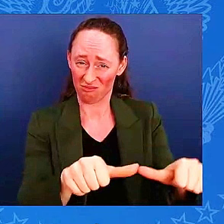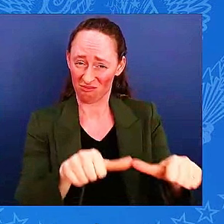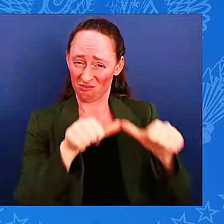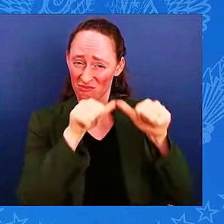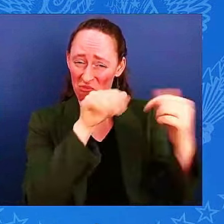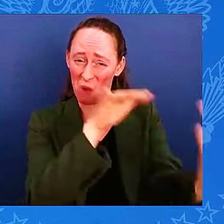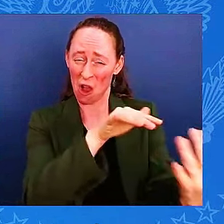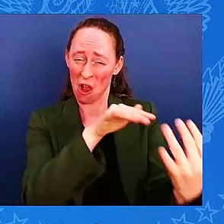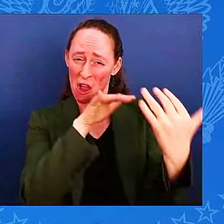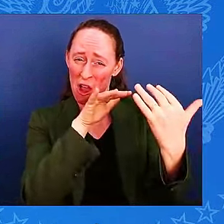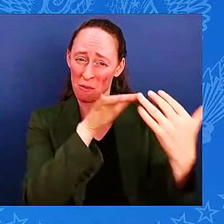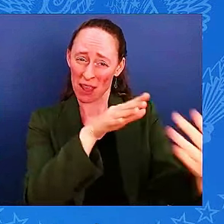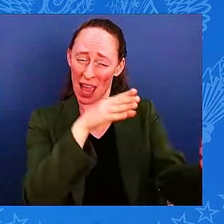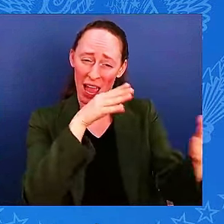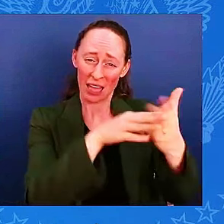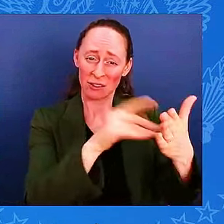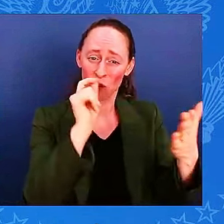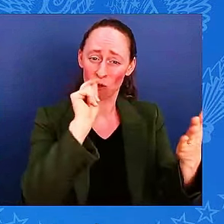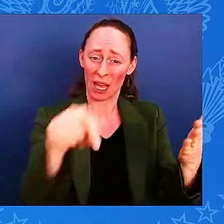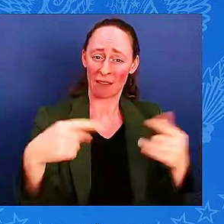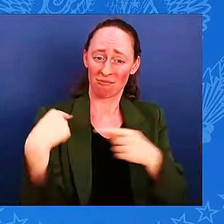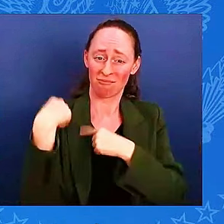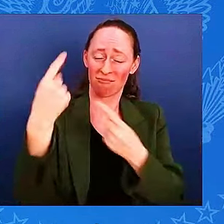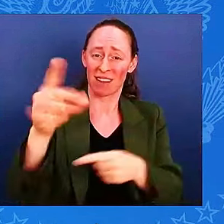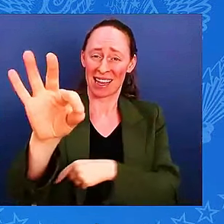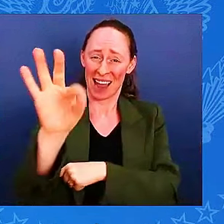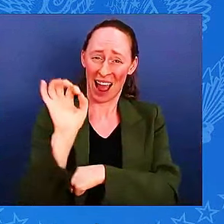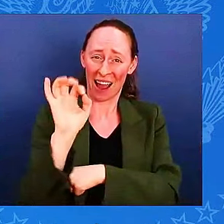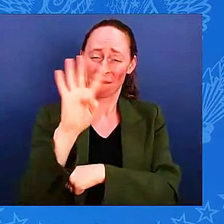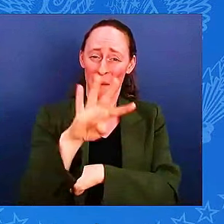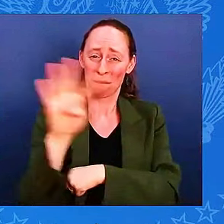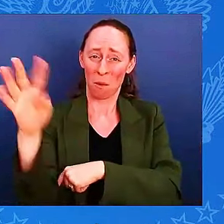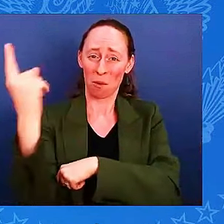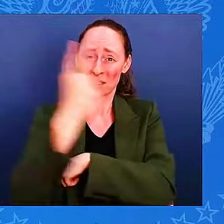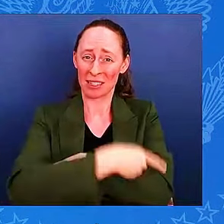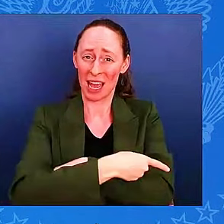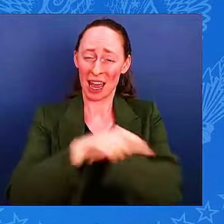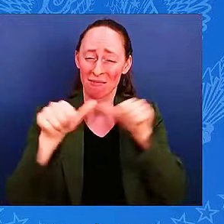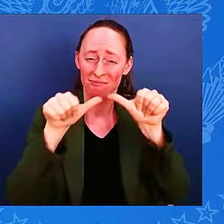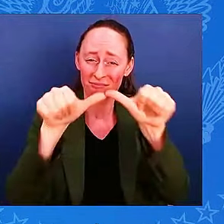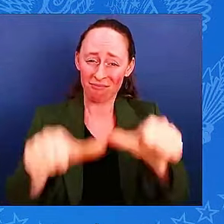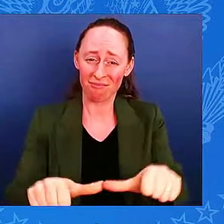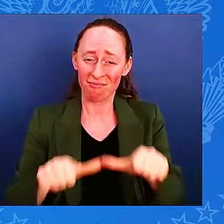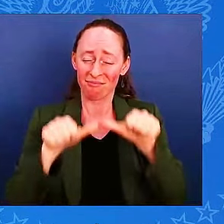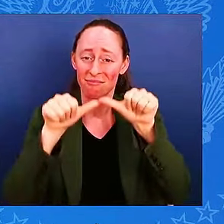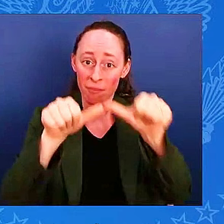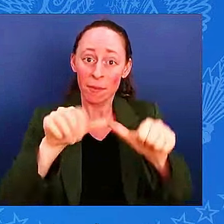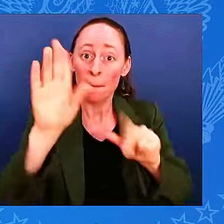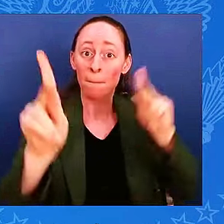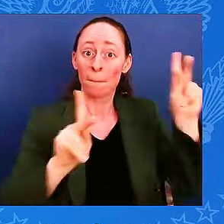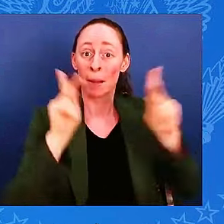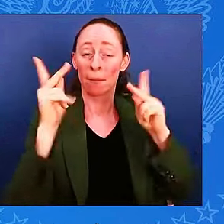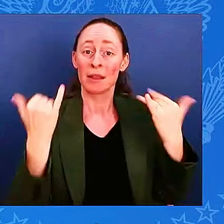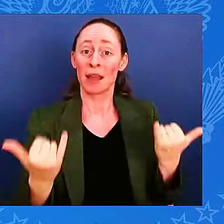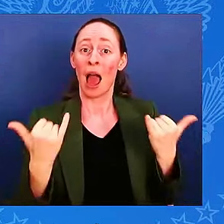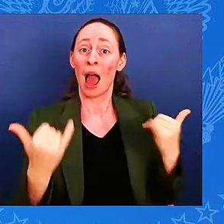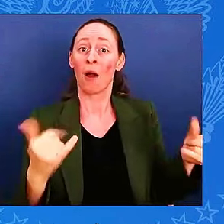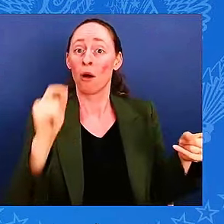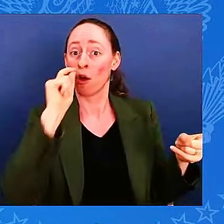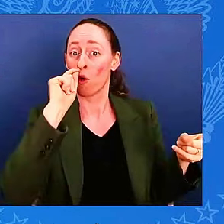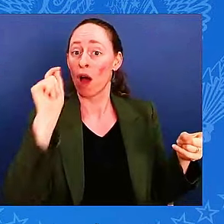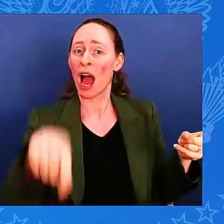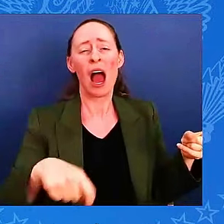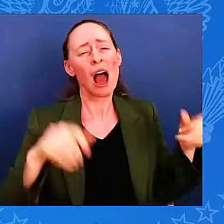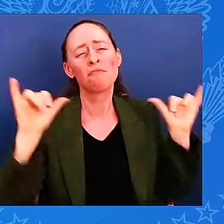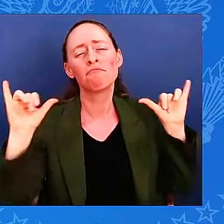days, Ukraine people have stood unwavering, unbroken, and unbowed. Today, we're launching